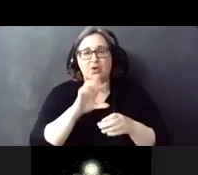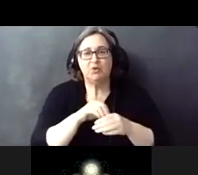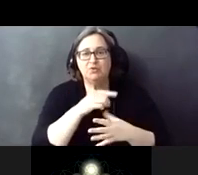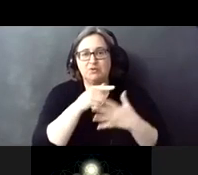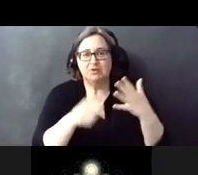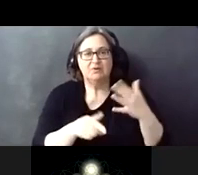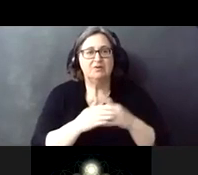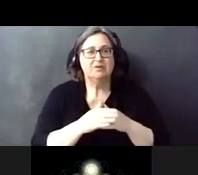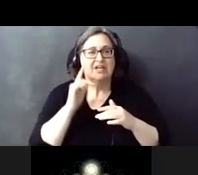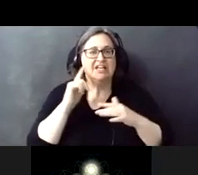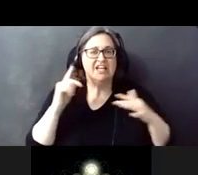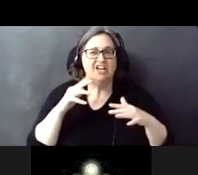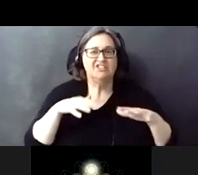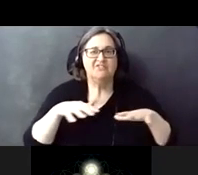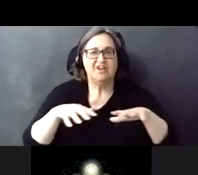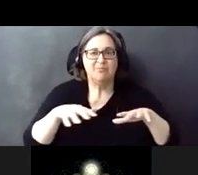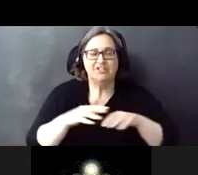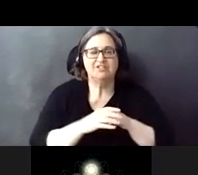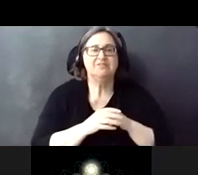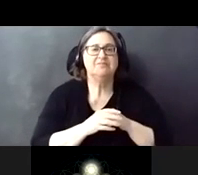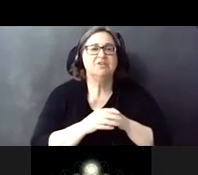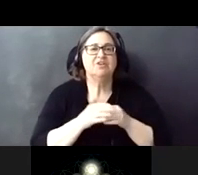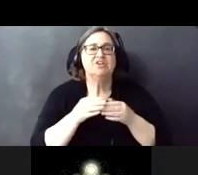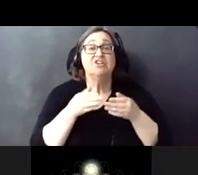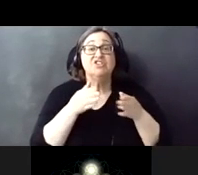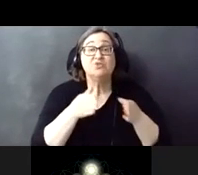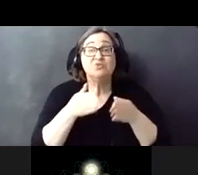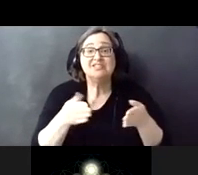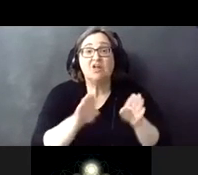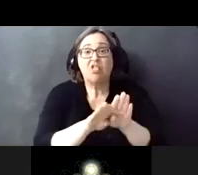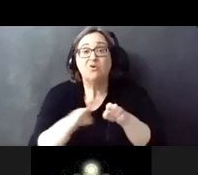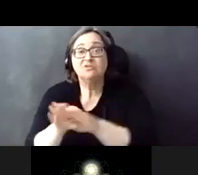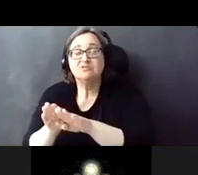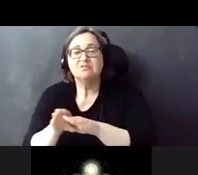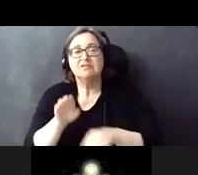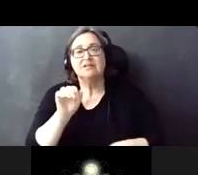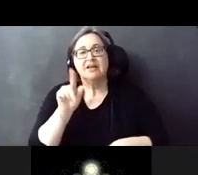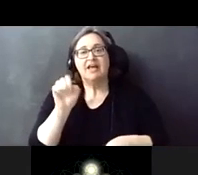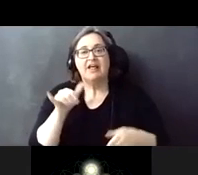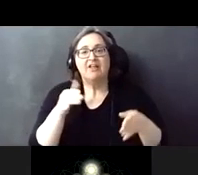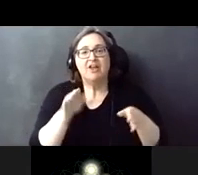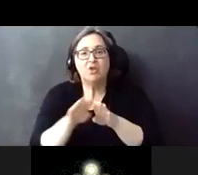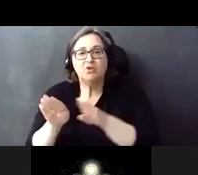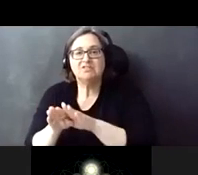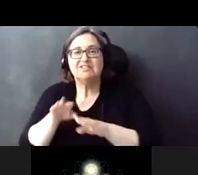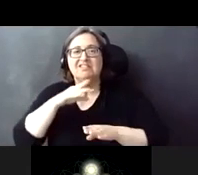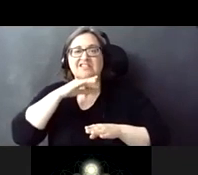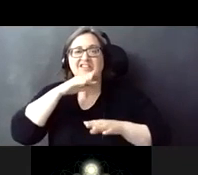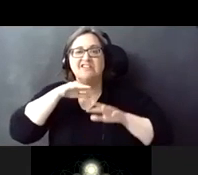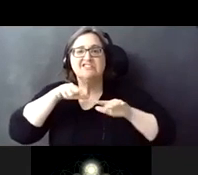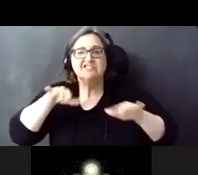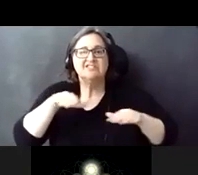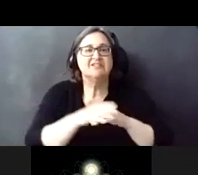noise and vibration street closures alley closures dust and truck traffic